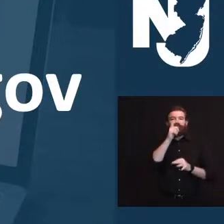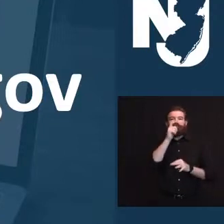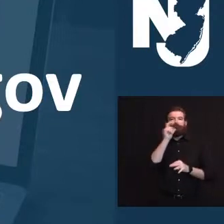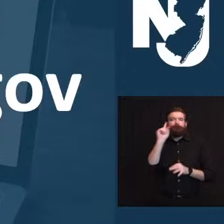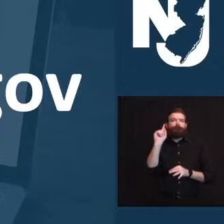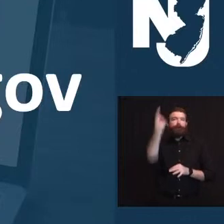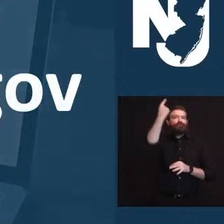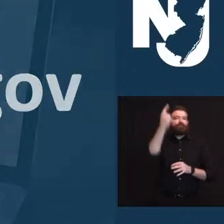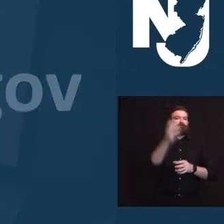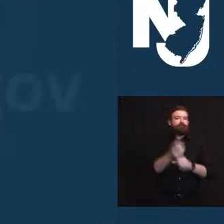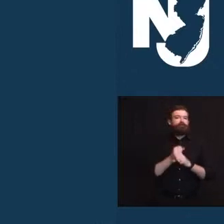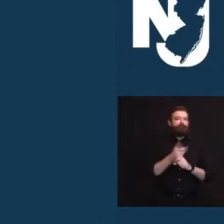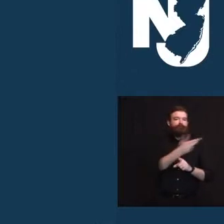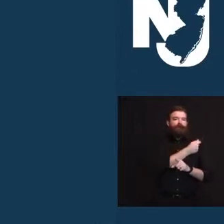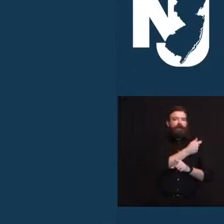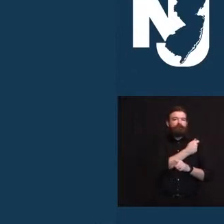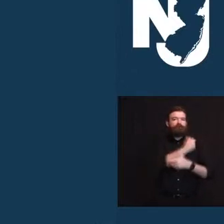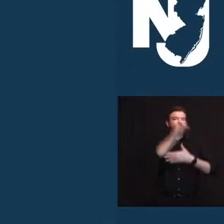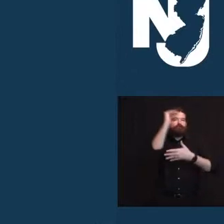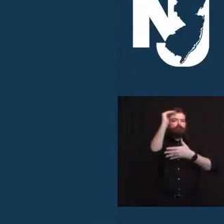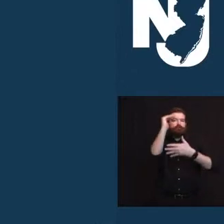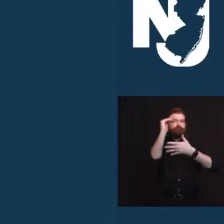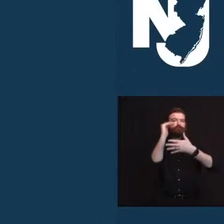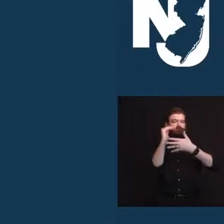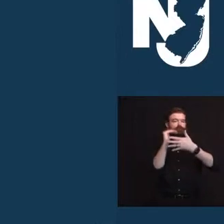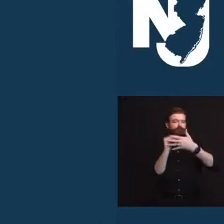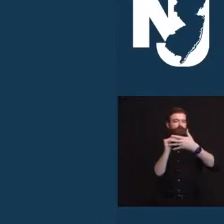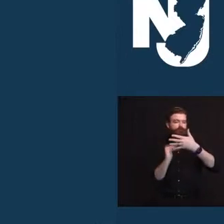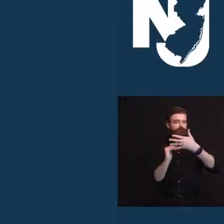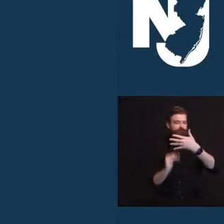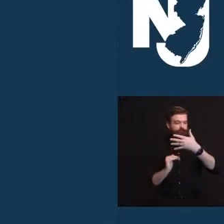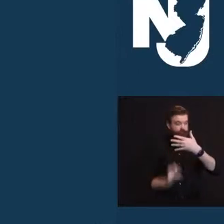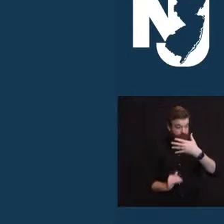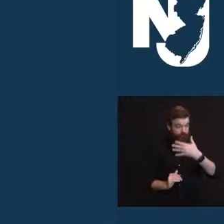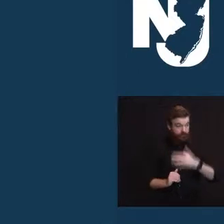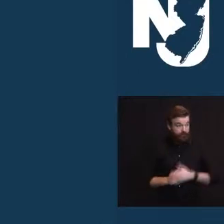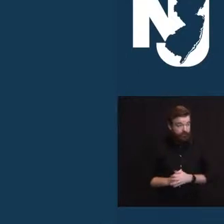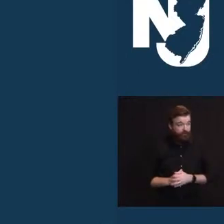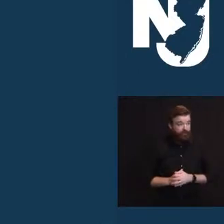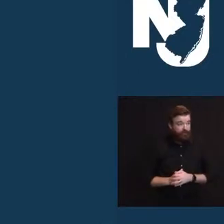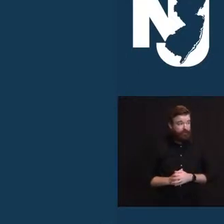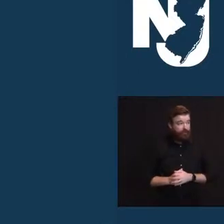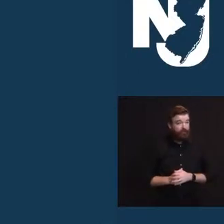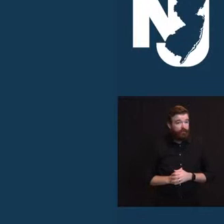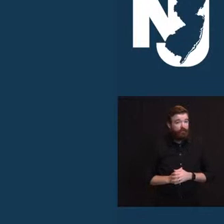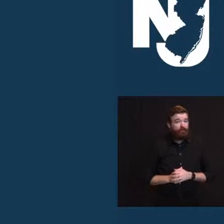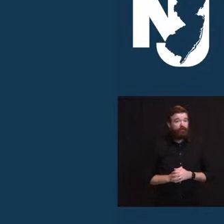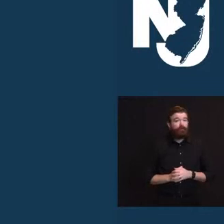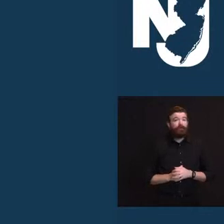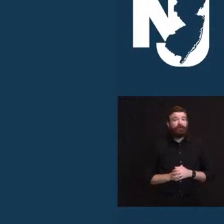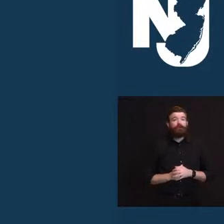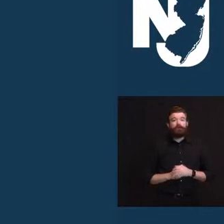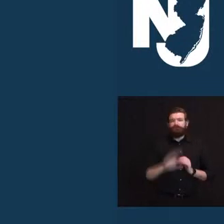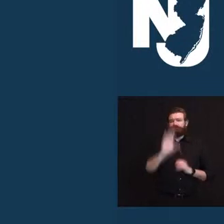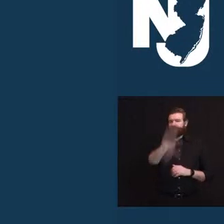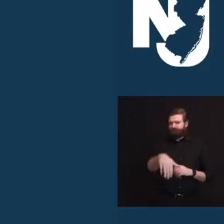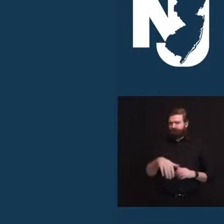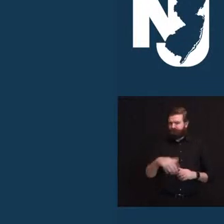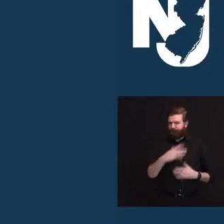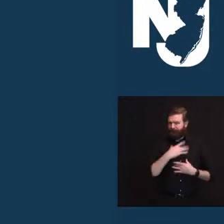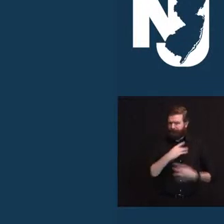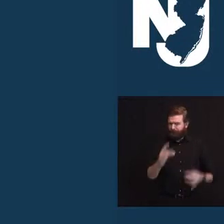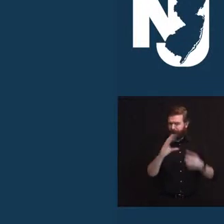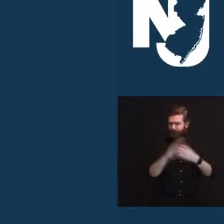So before I move on, this is another story of symmetry that's particularly striking. I want to give a shout-out to this guy,